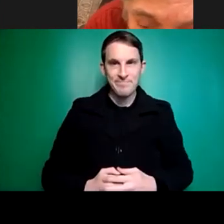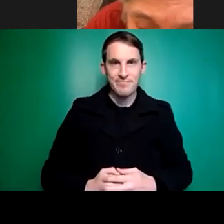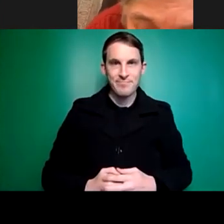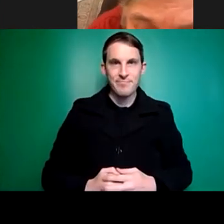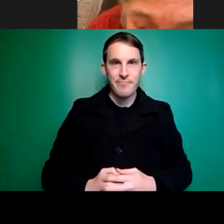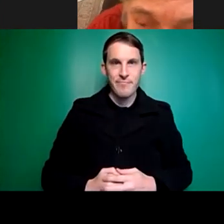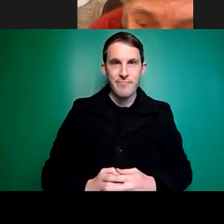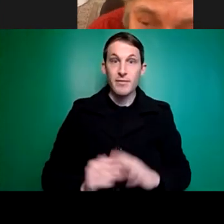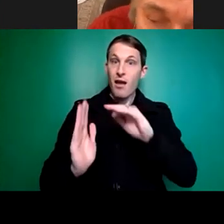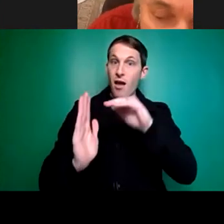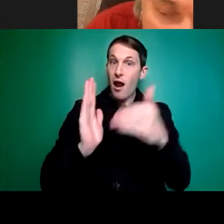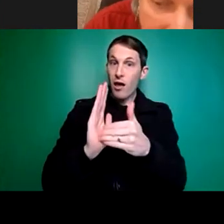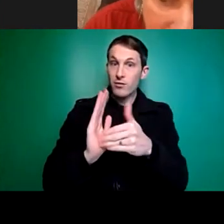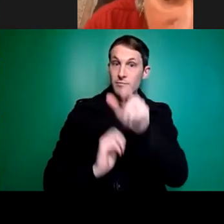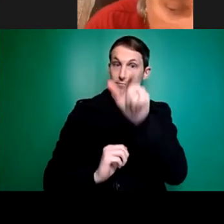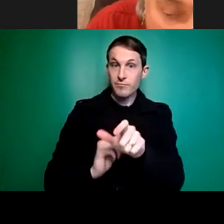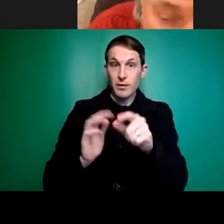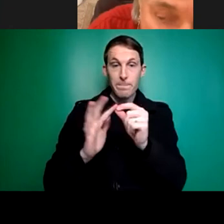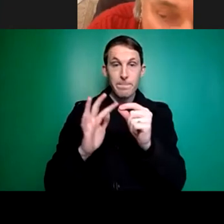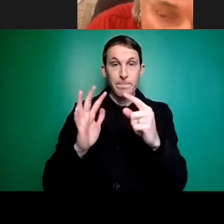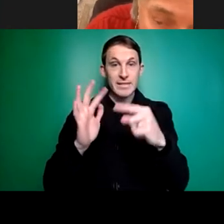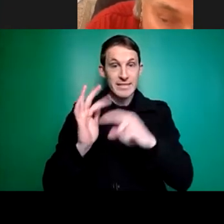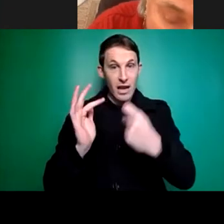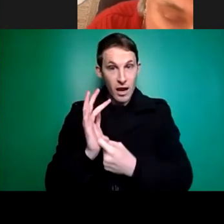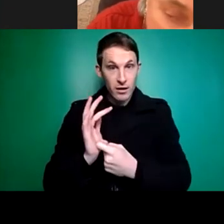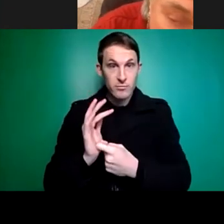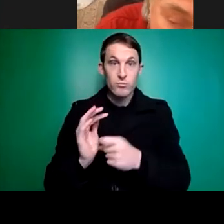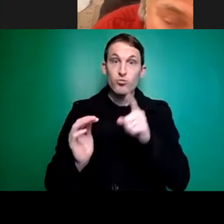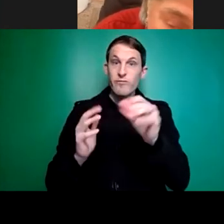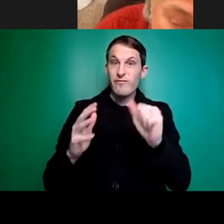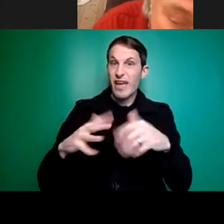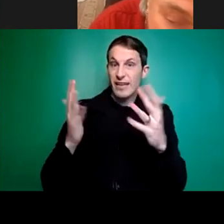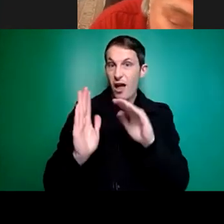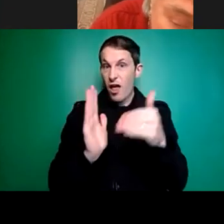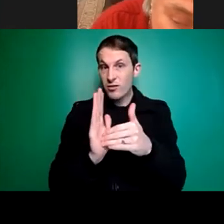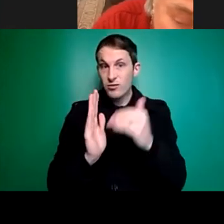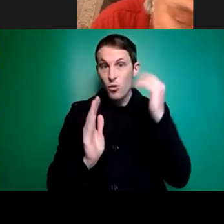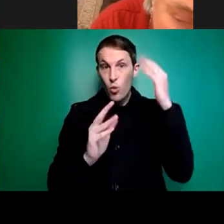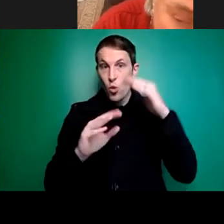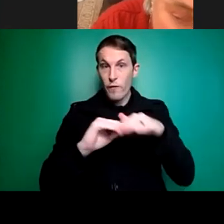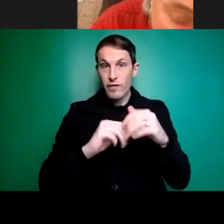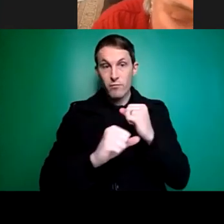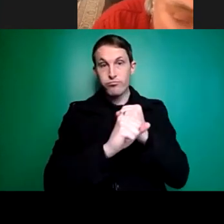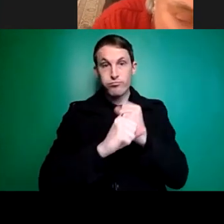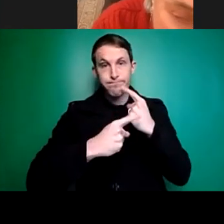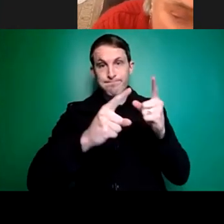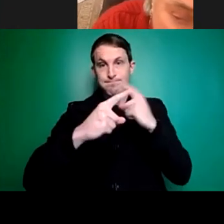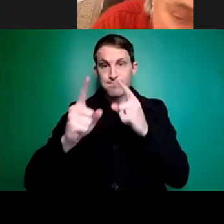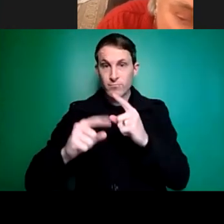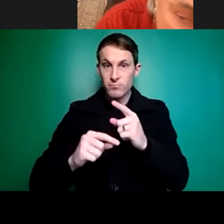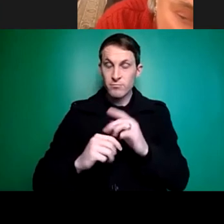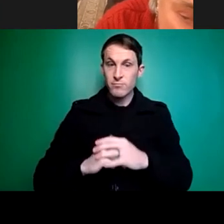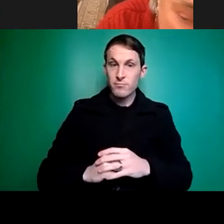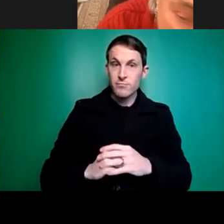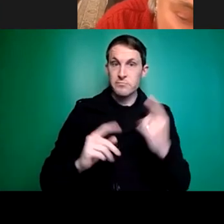me come finally to you, Peter. Any final thoughts on the campaign and